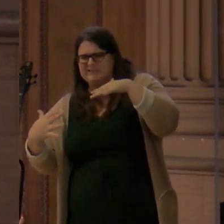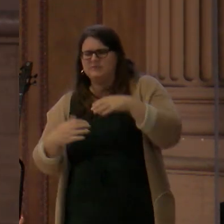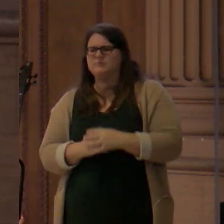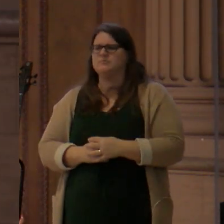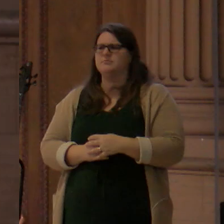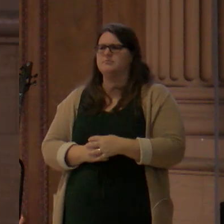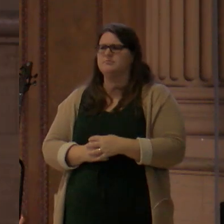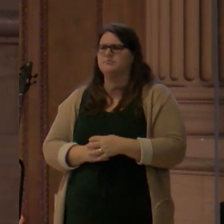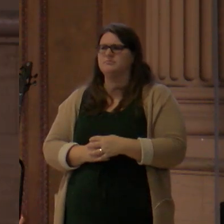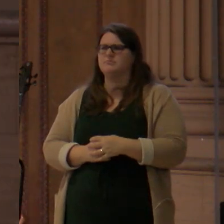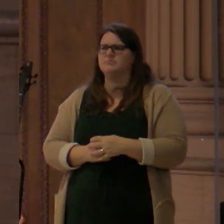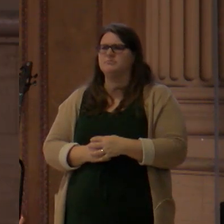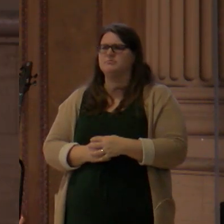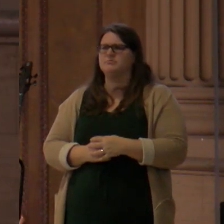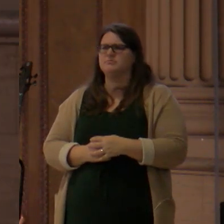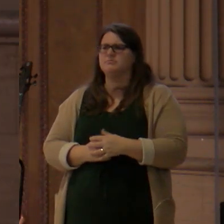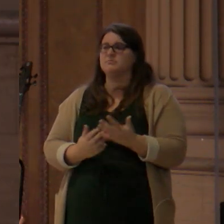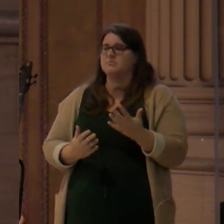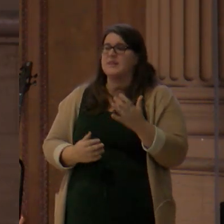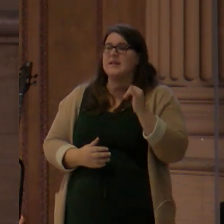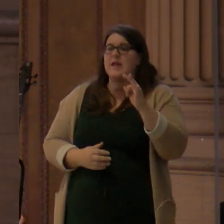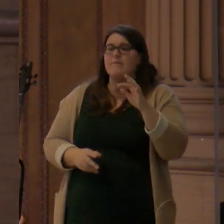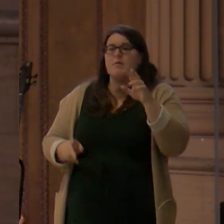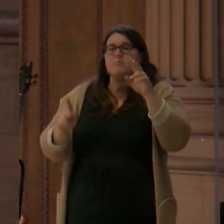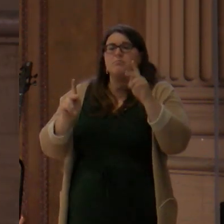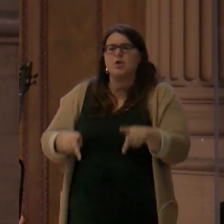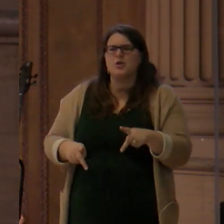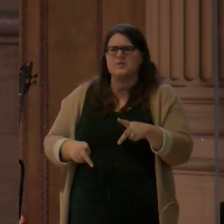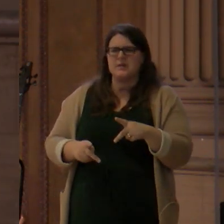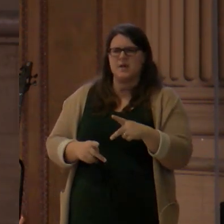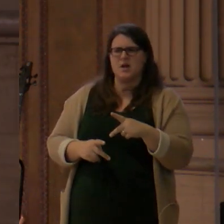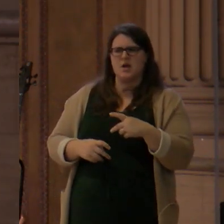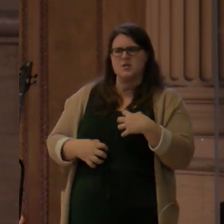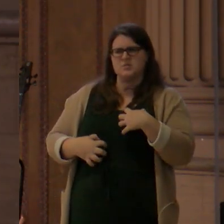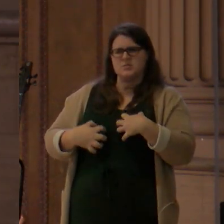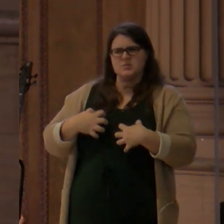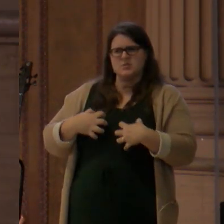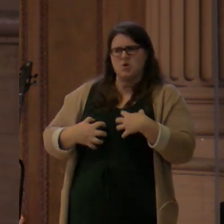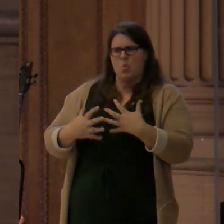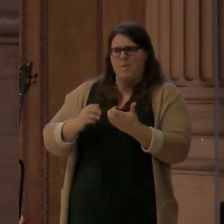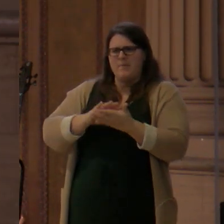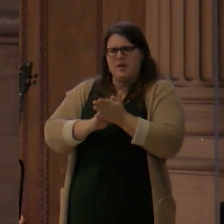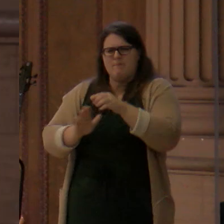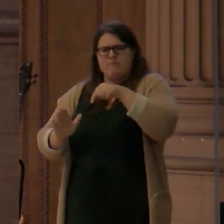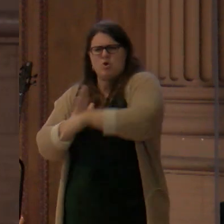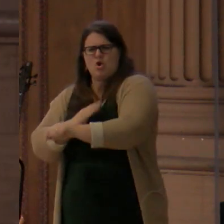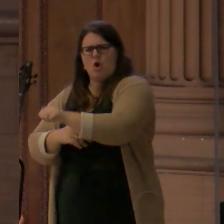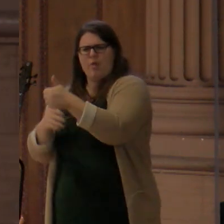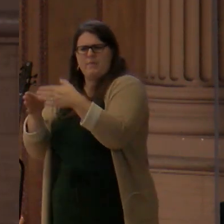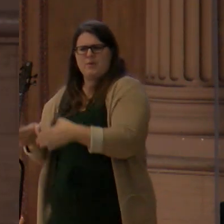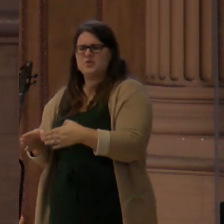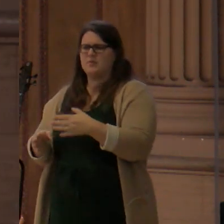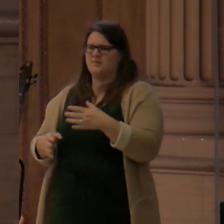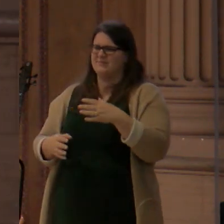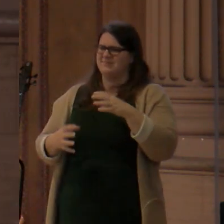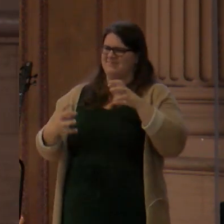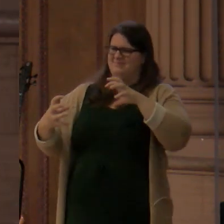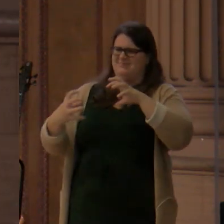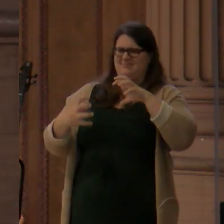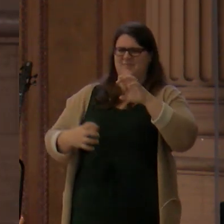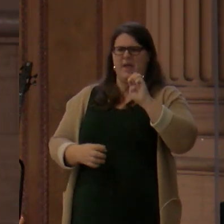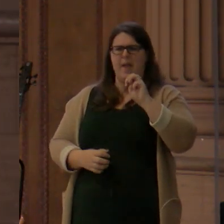the kind of hatred that brings about murder. The point is, like, it's not like they're just going to be frustrated with each other.